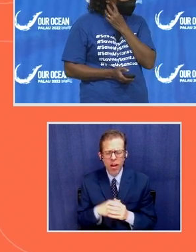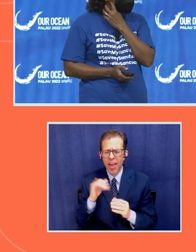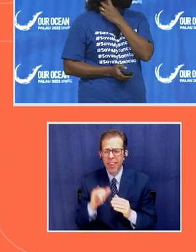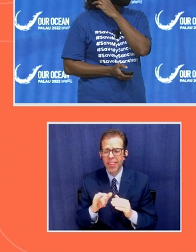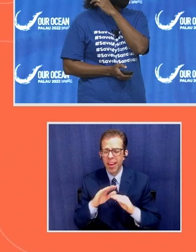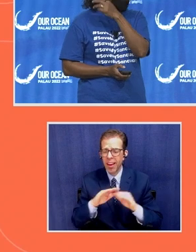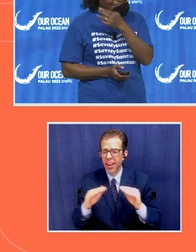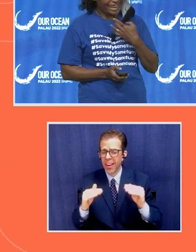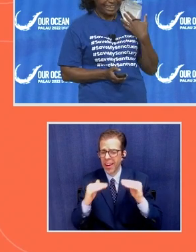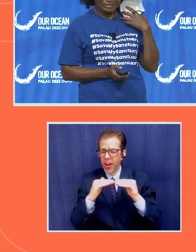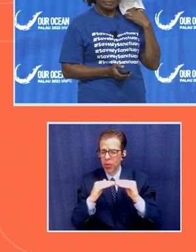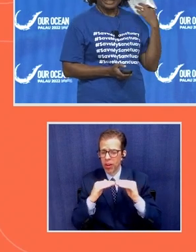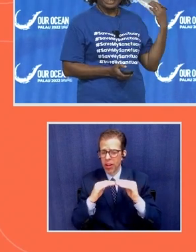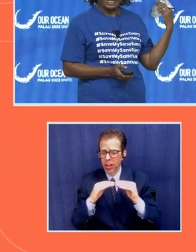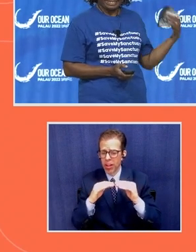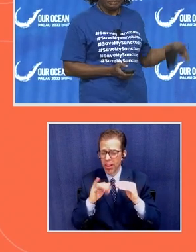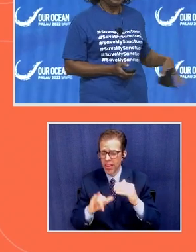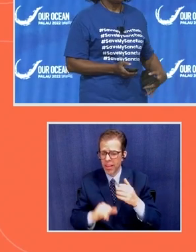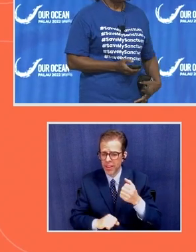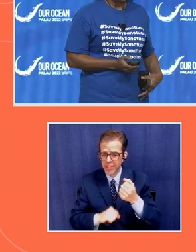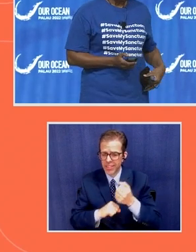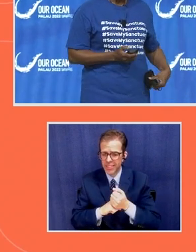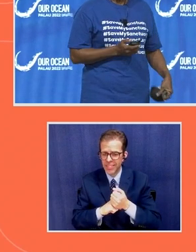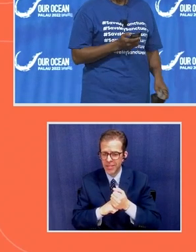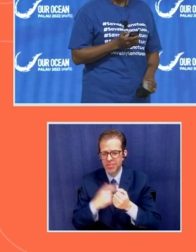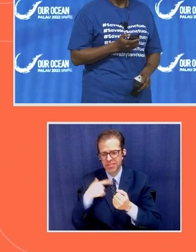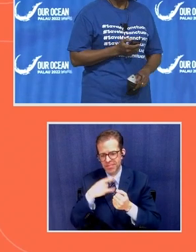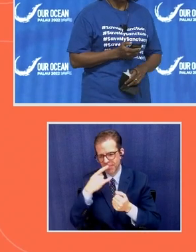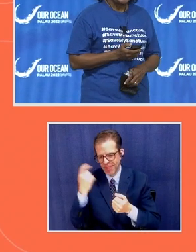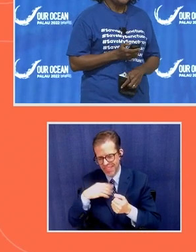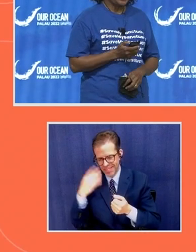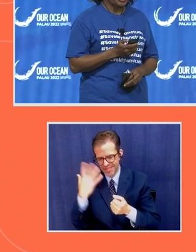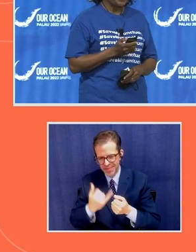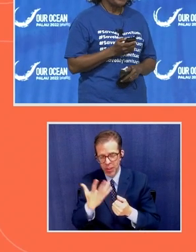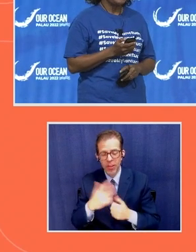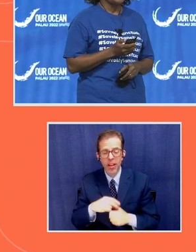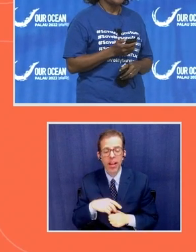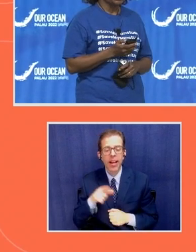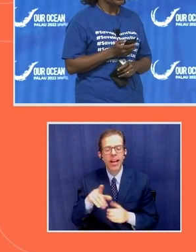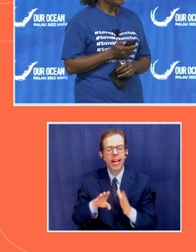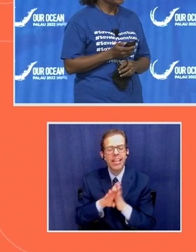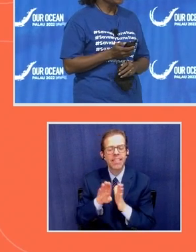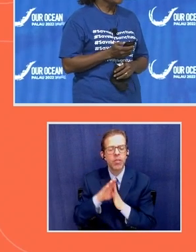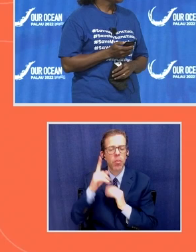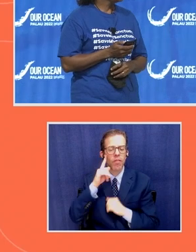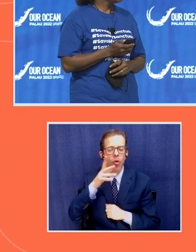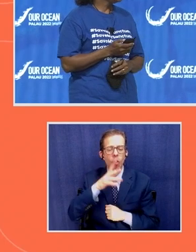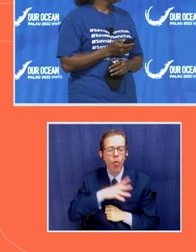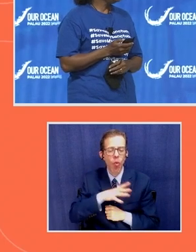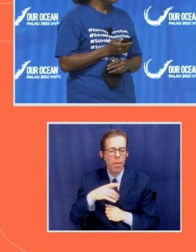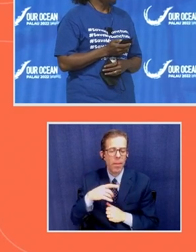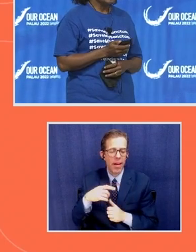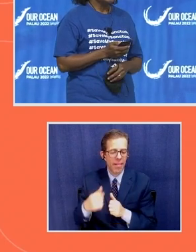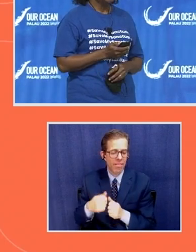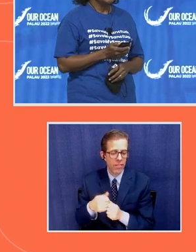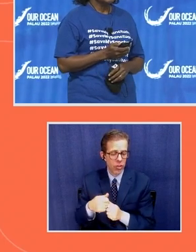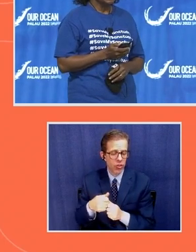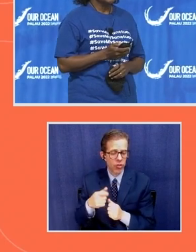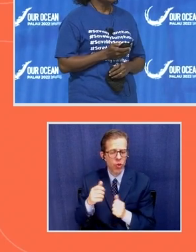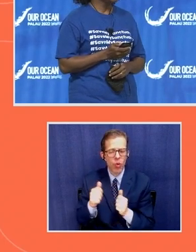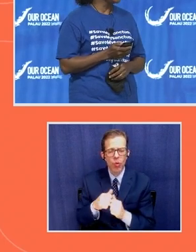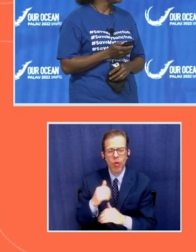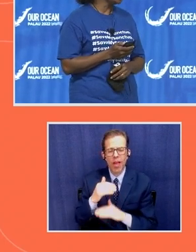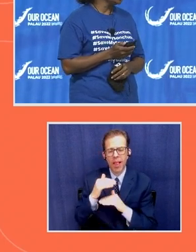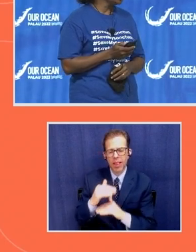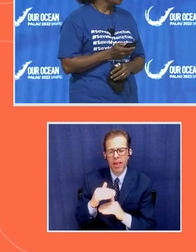and development for women fishers with limited management